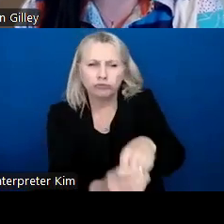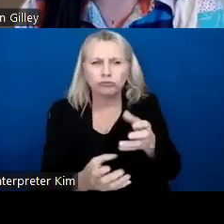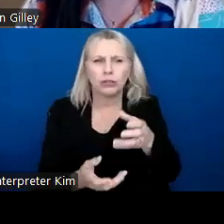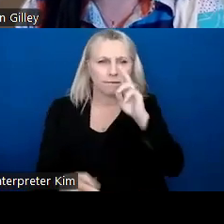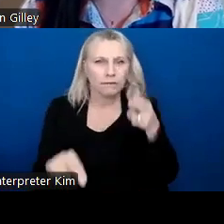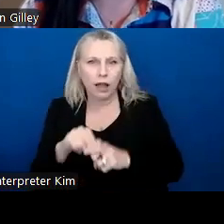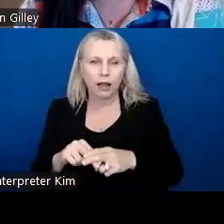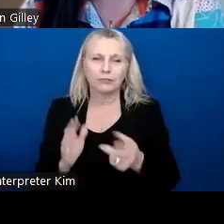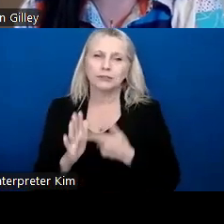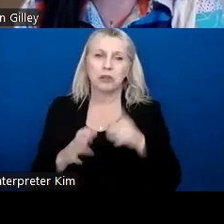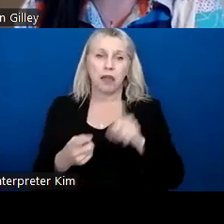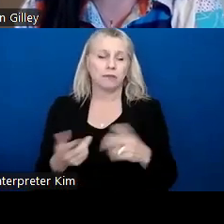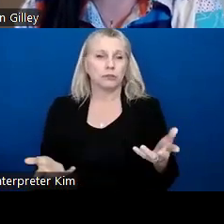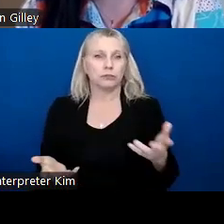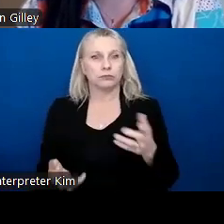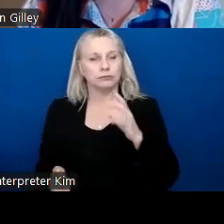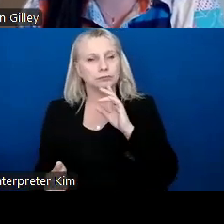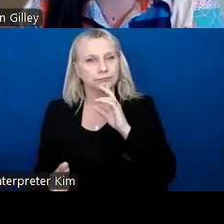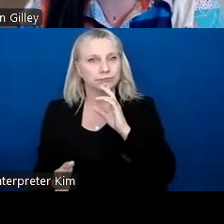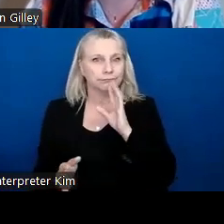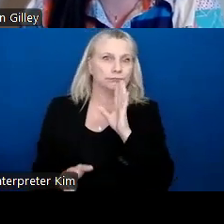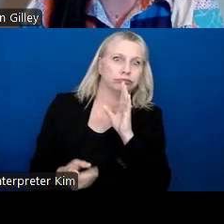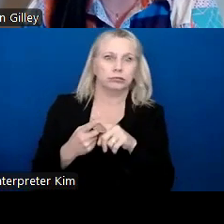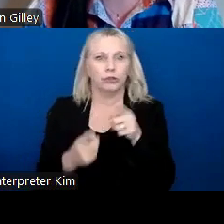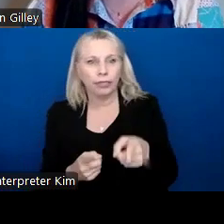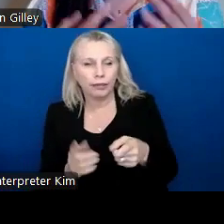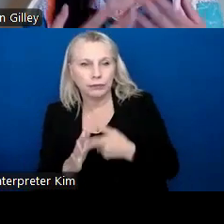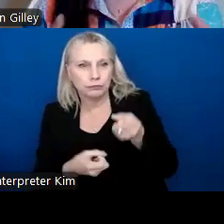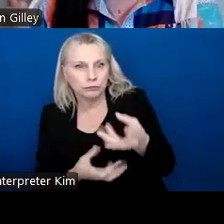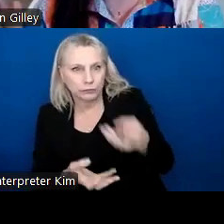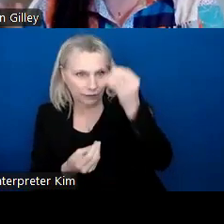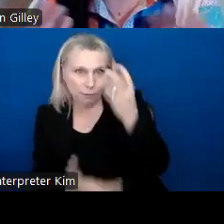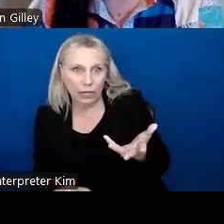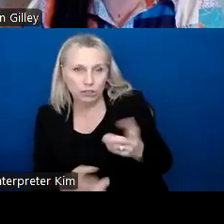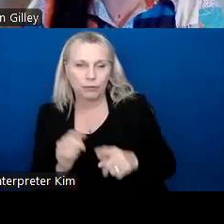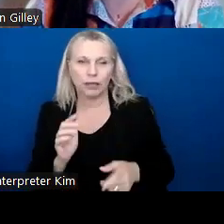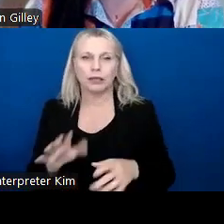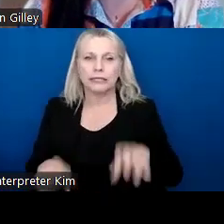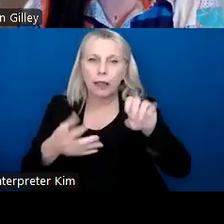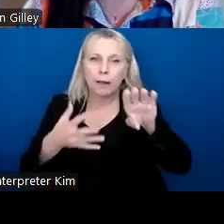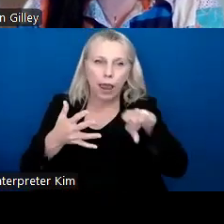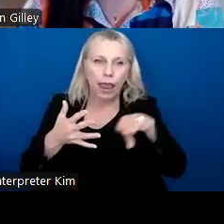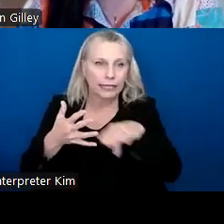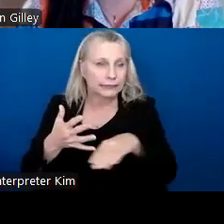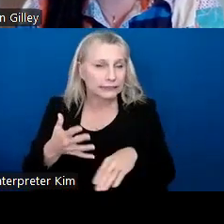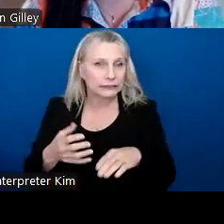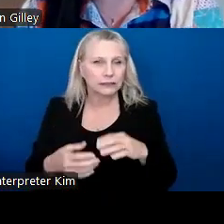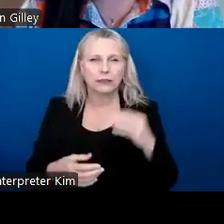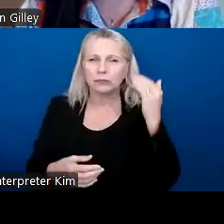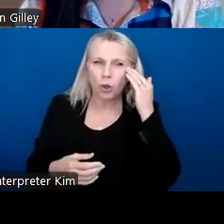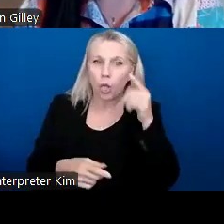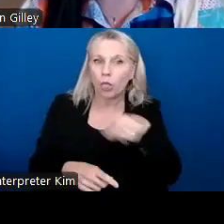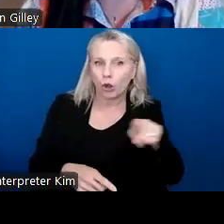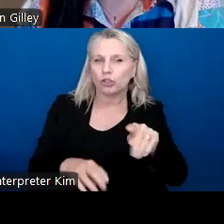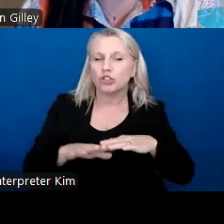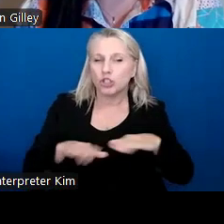sometimes we do have to just sit there and talk at them for a little bit to get some information out, but taking breaks and really being mindful that they are children